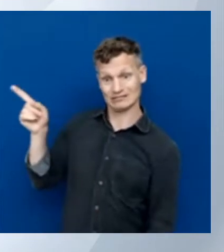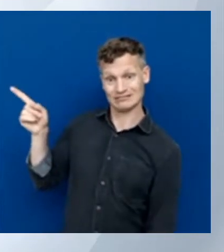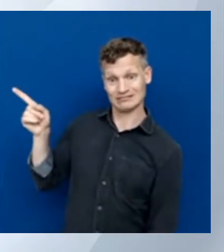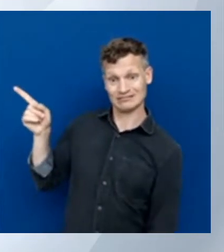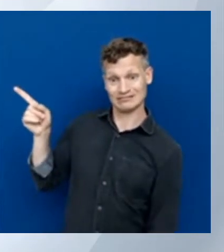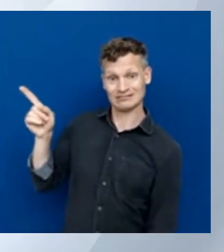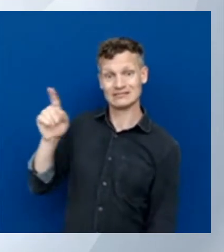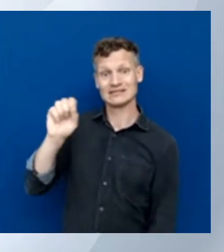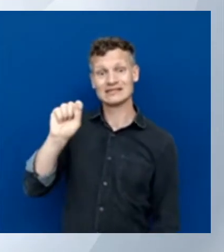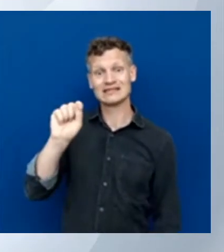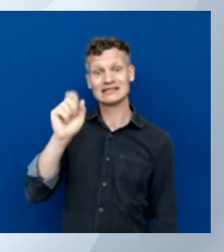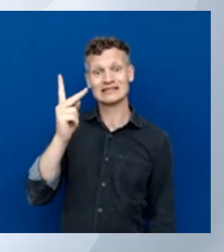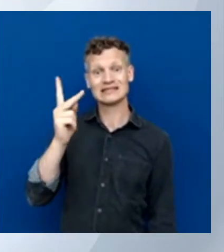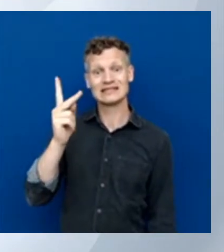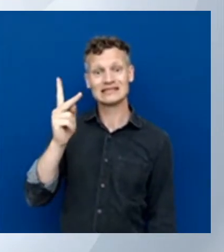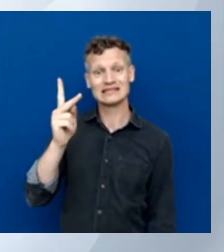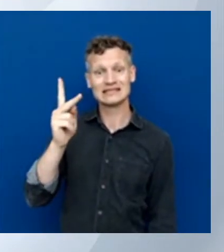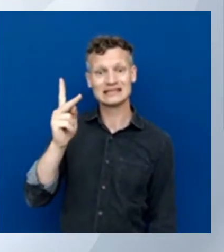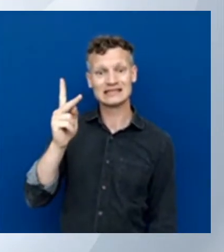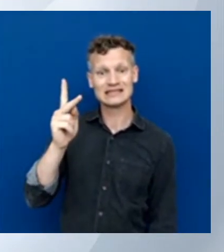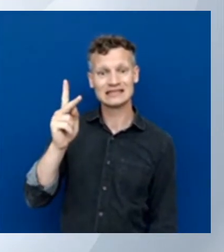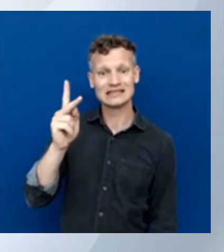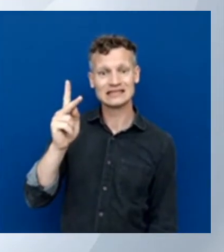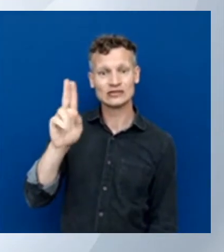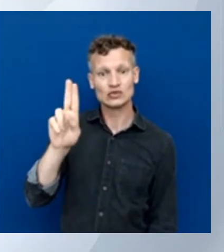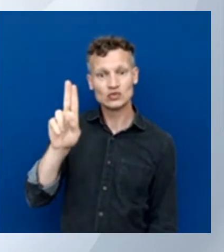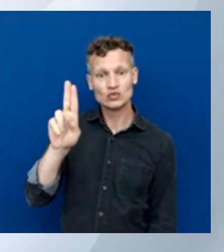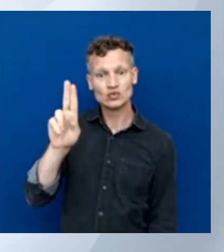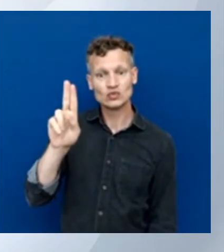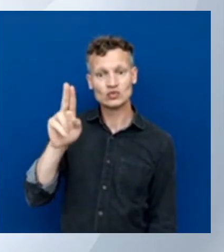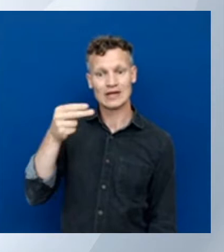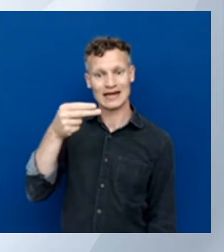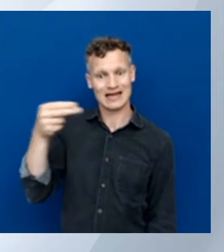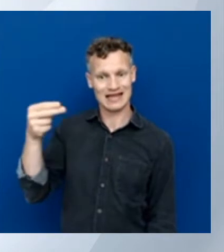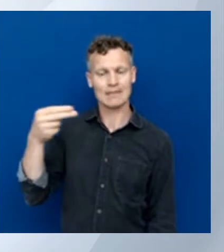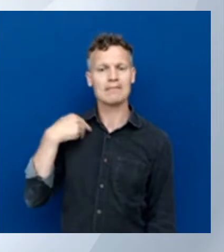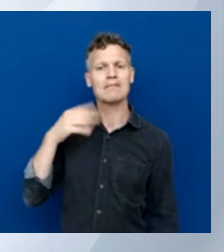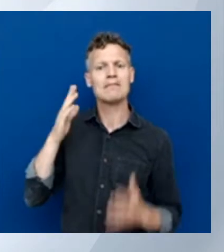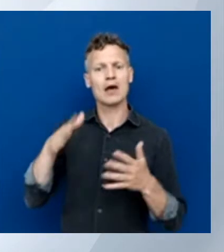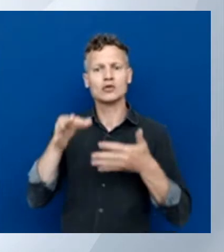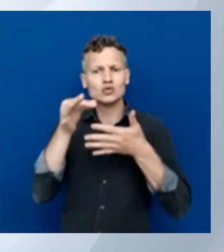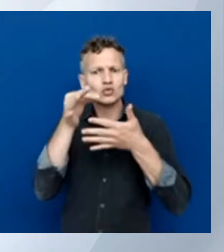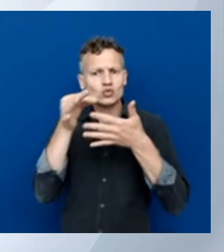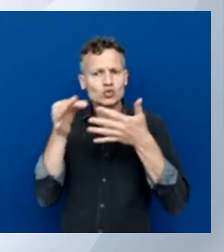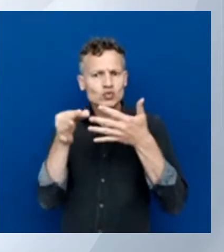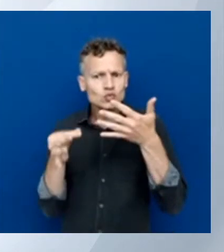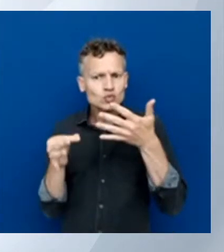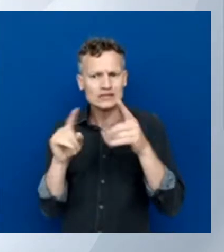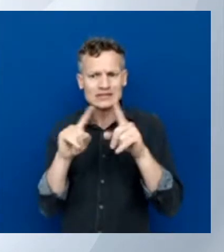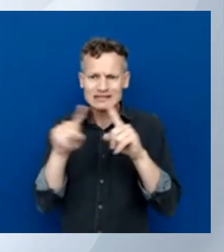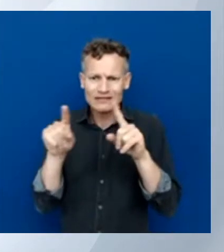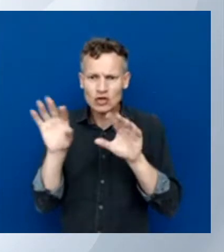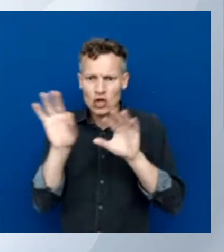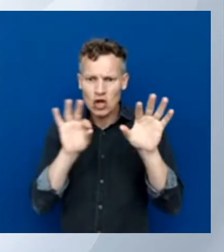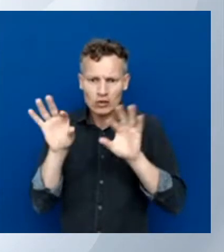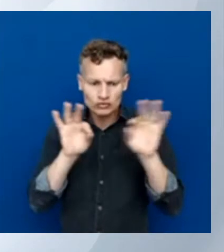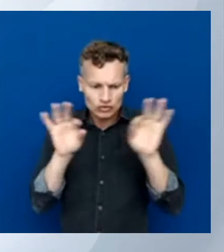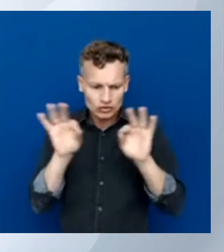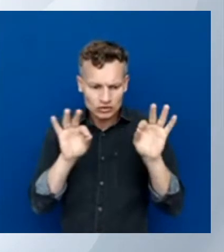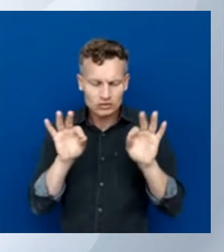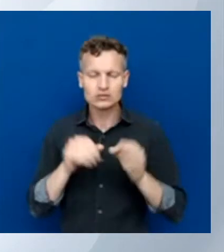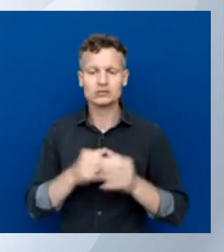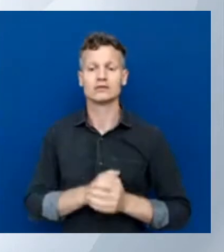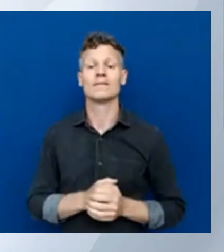that I have to choose between some different options. But what I can do here is use tap again. And it will go through those